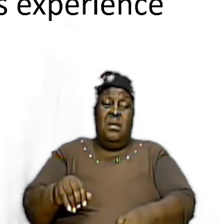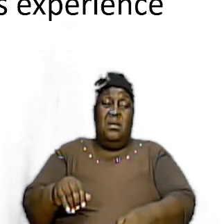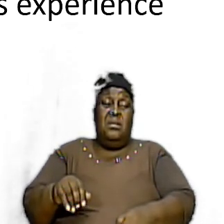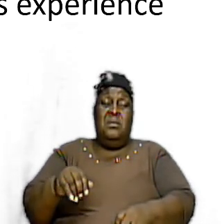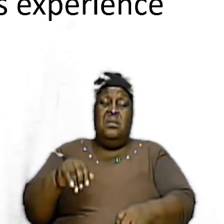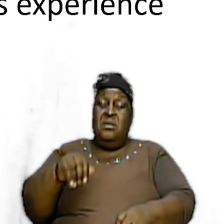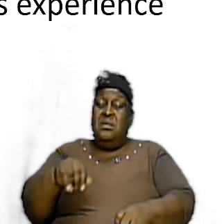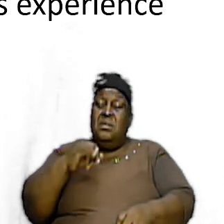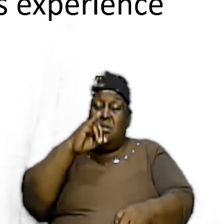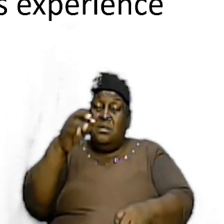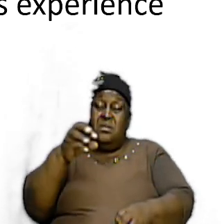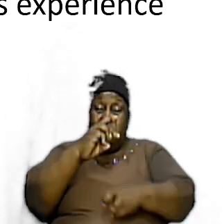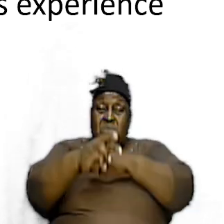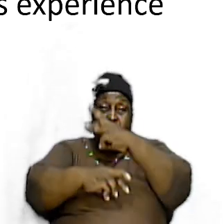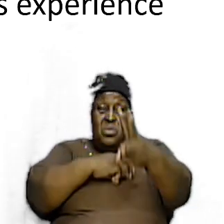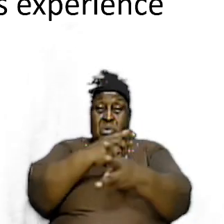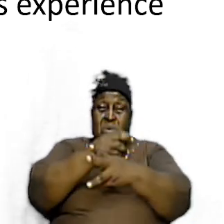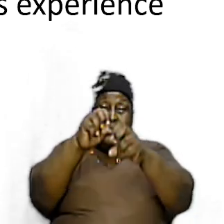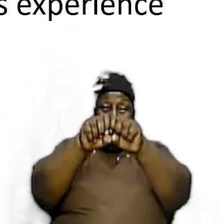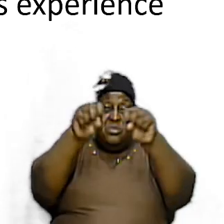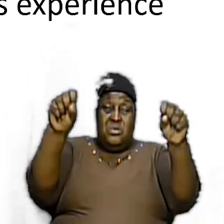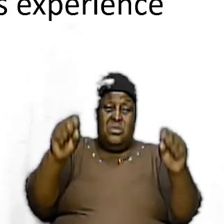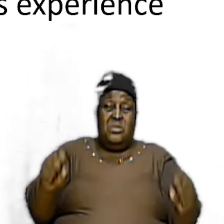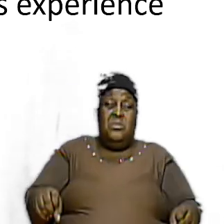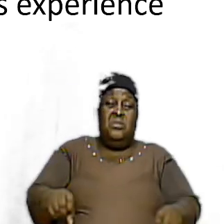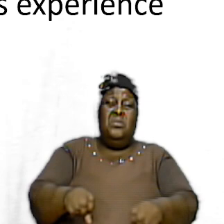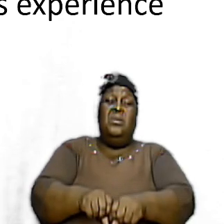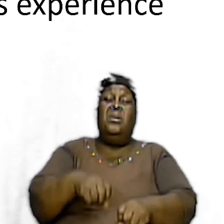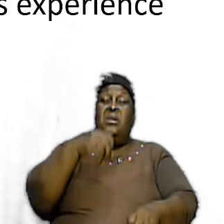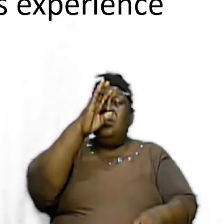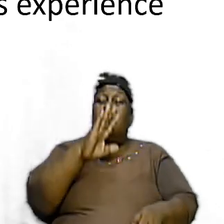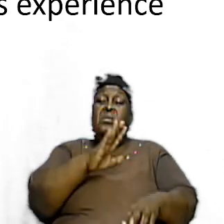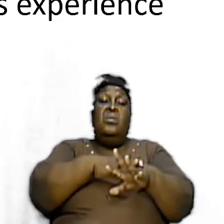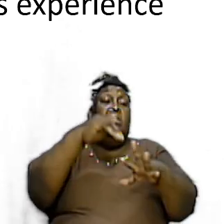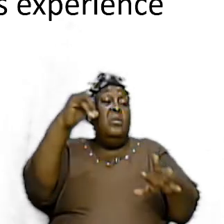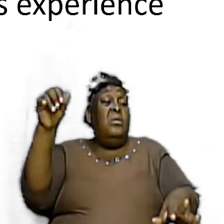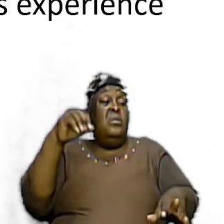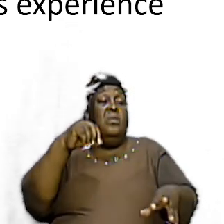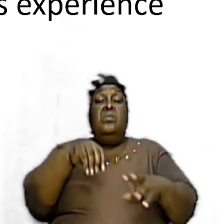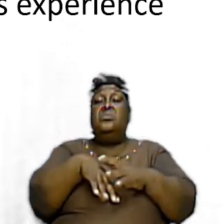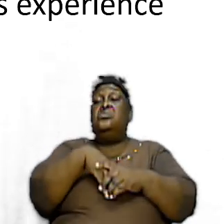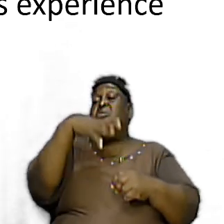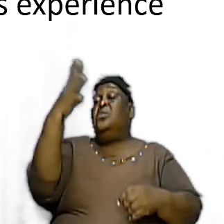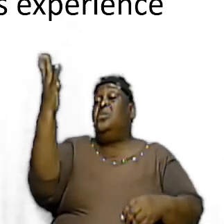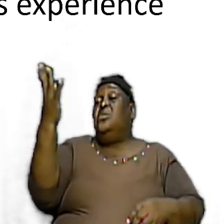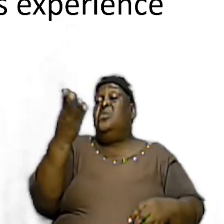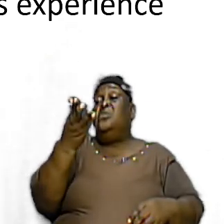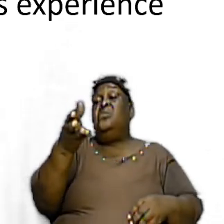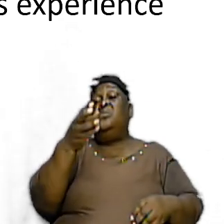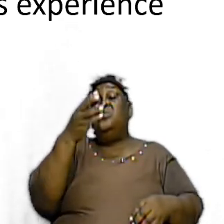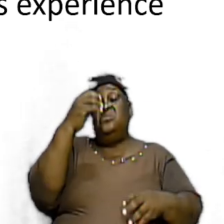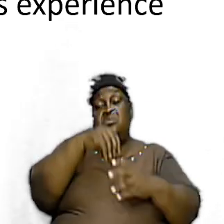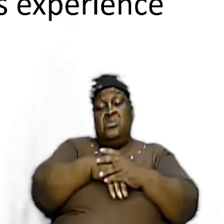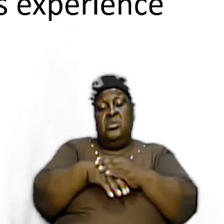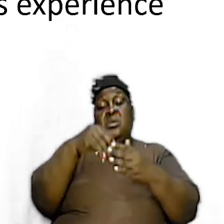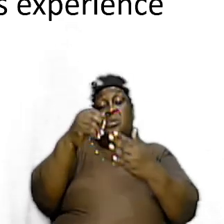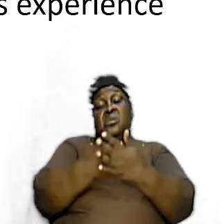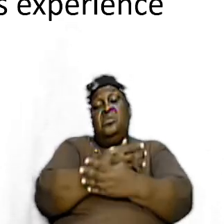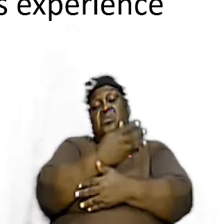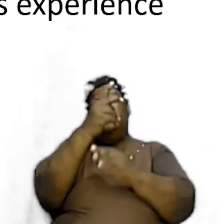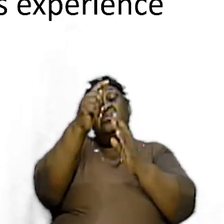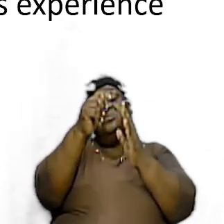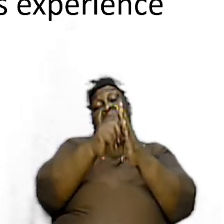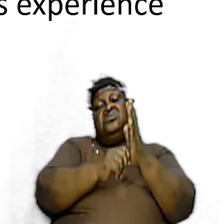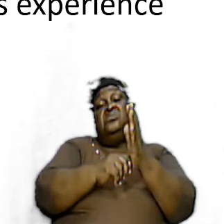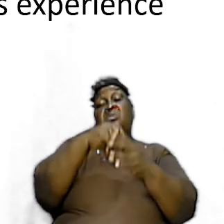the world system and God called us out those that are in the New Testament church out of the world